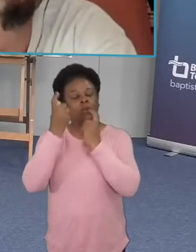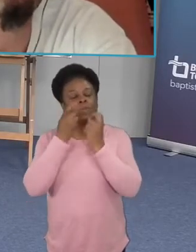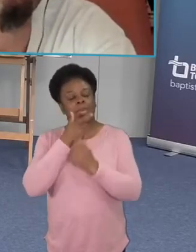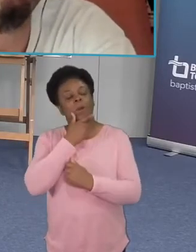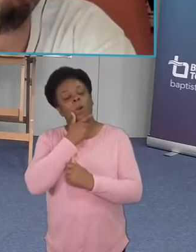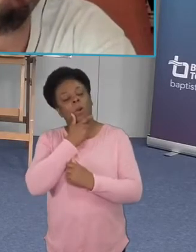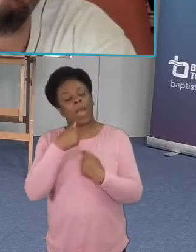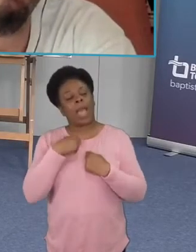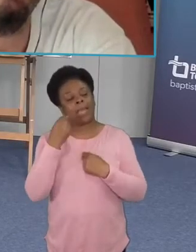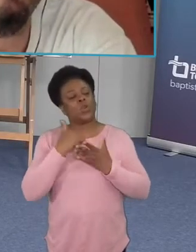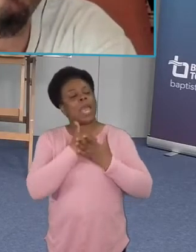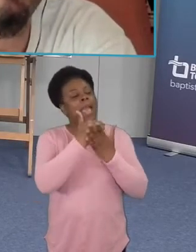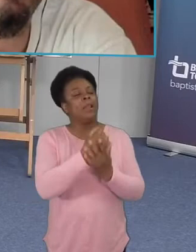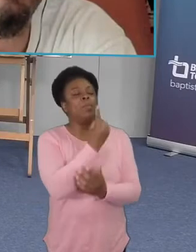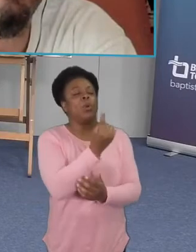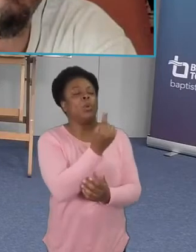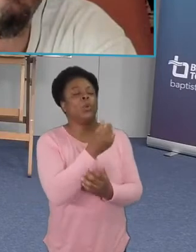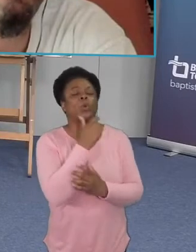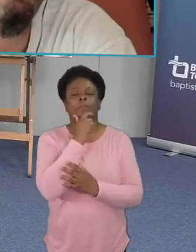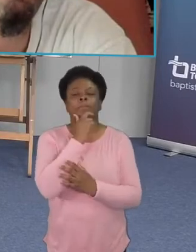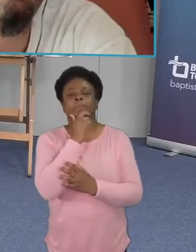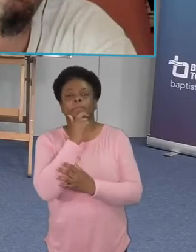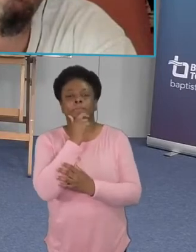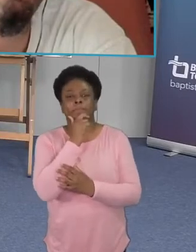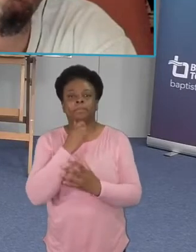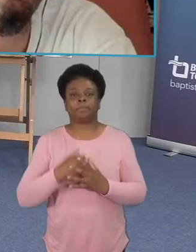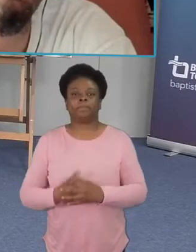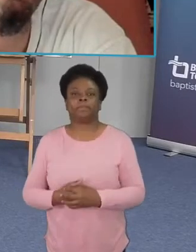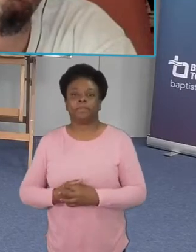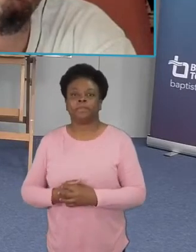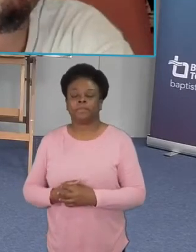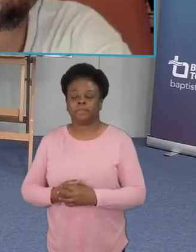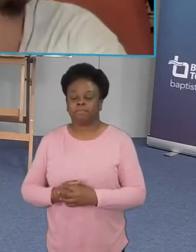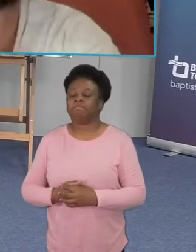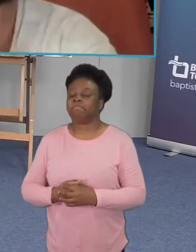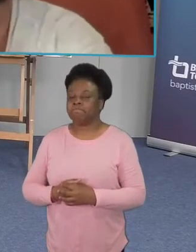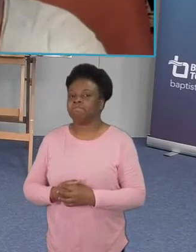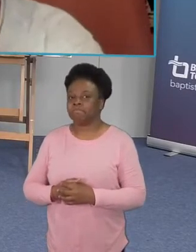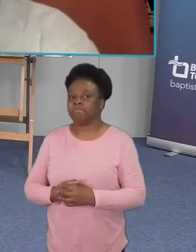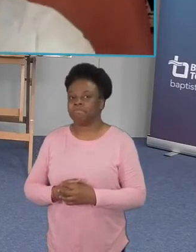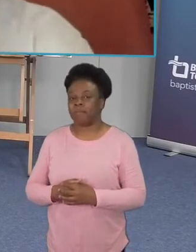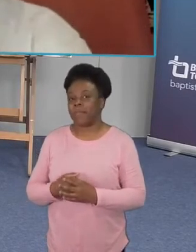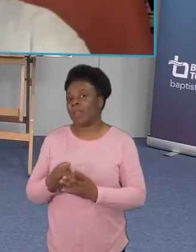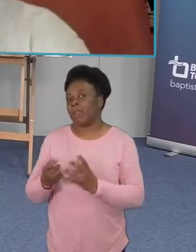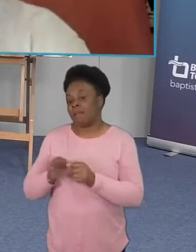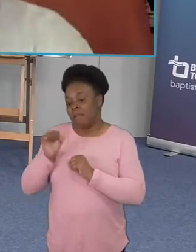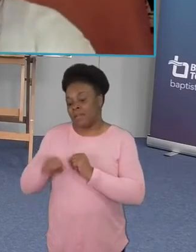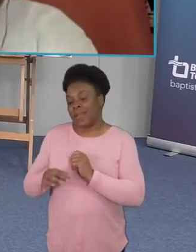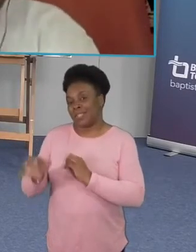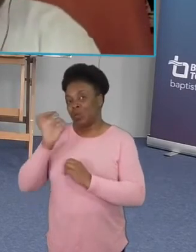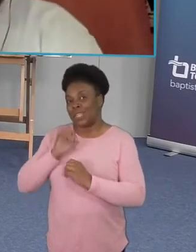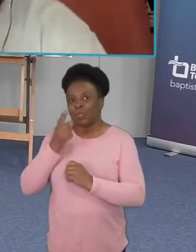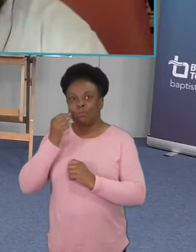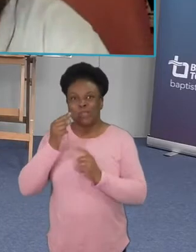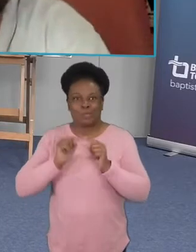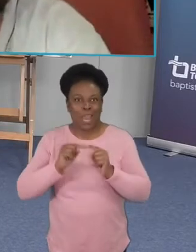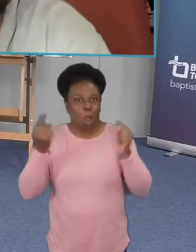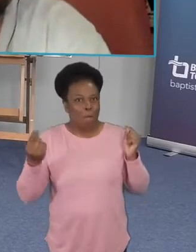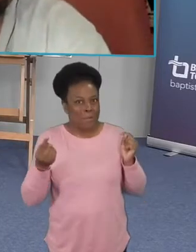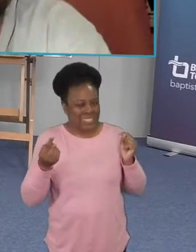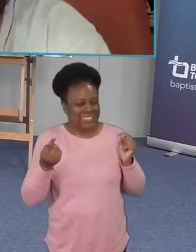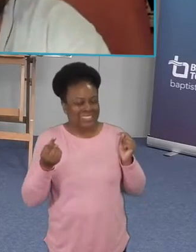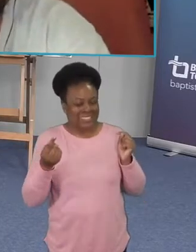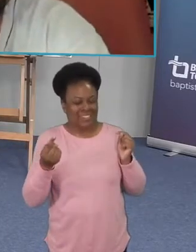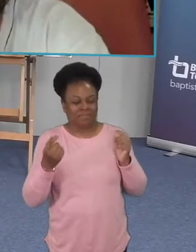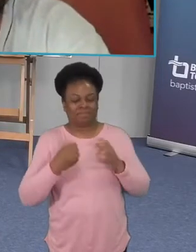and we've got a question i suppose that's almost the reverse of this from michael asking